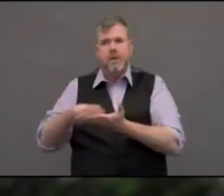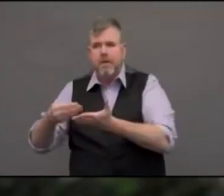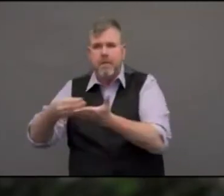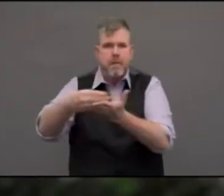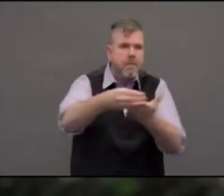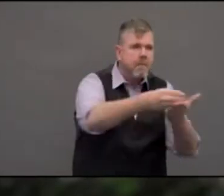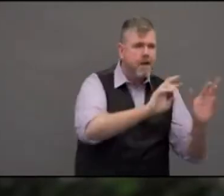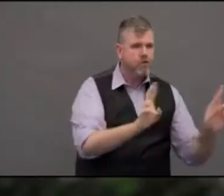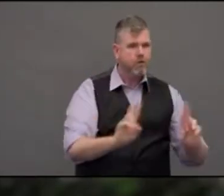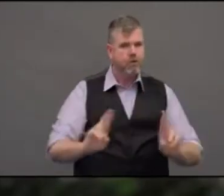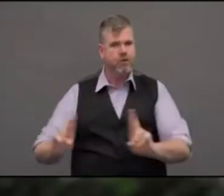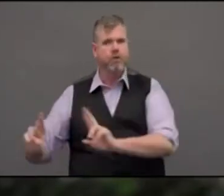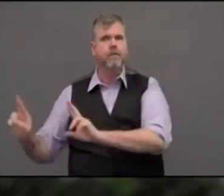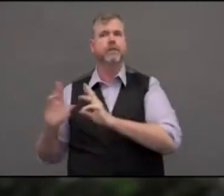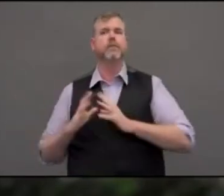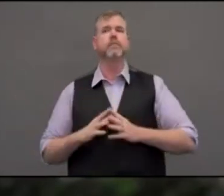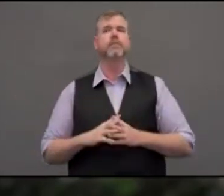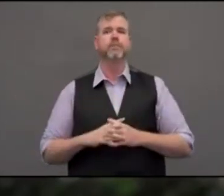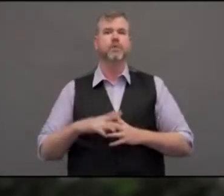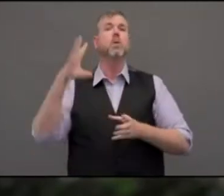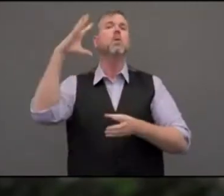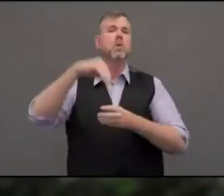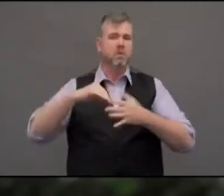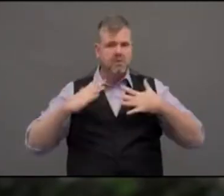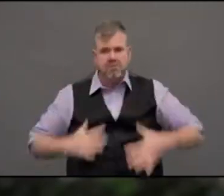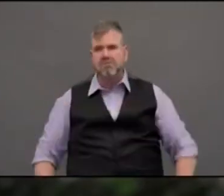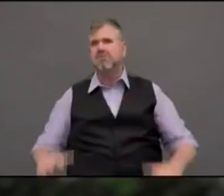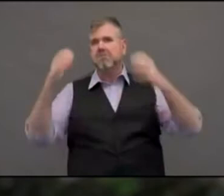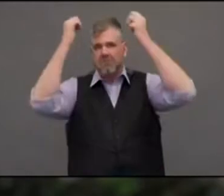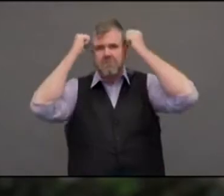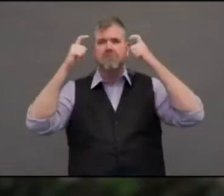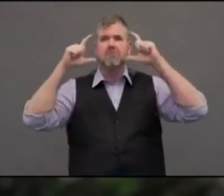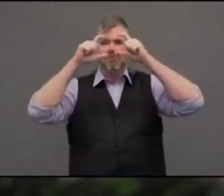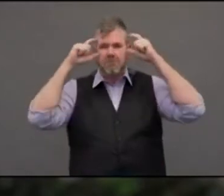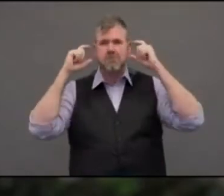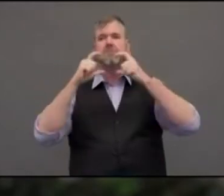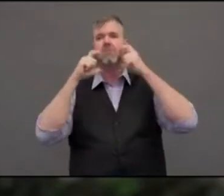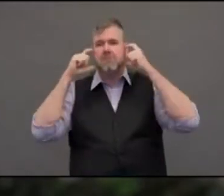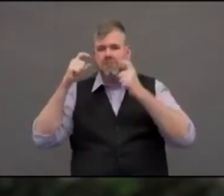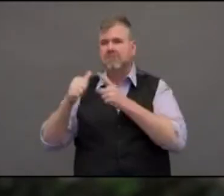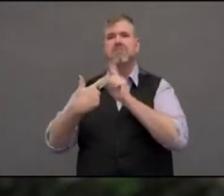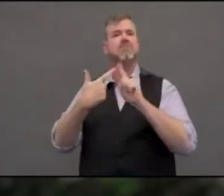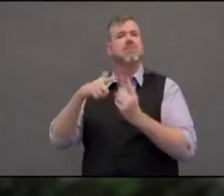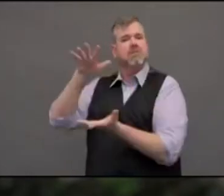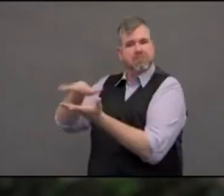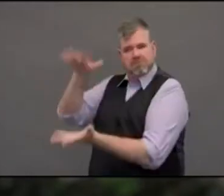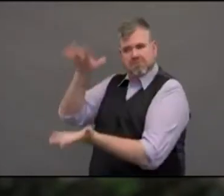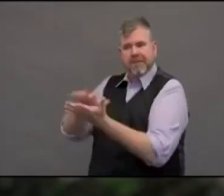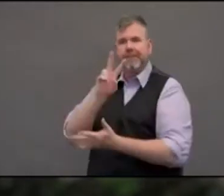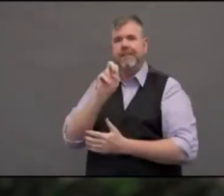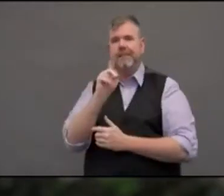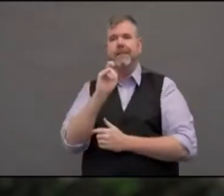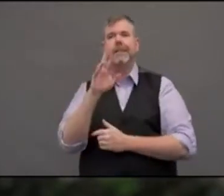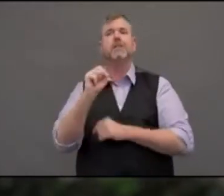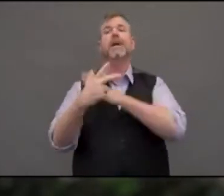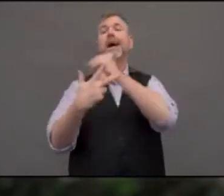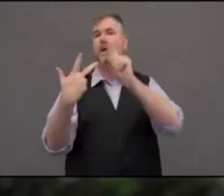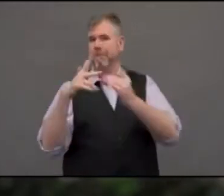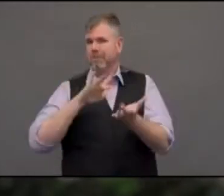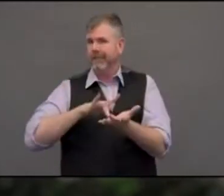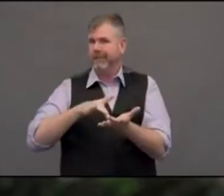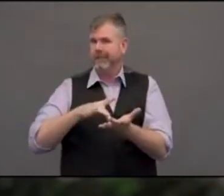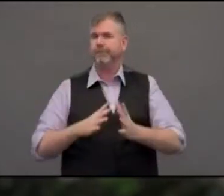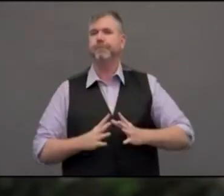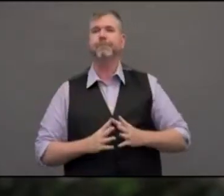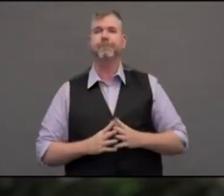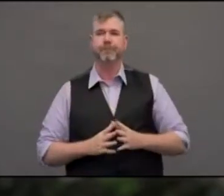that we mentioned, also the respirators, and critical medications. It's also helped us to